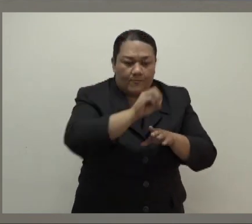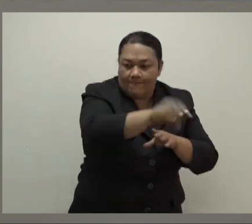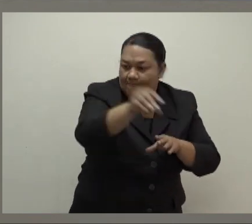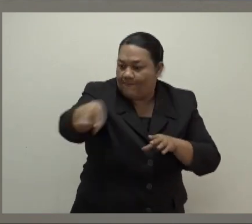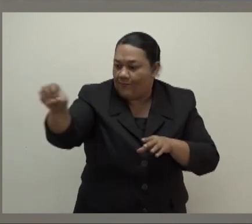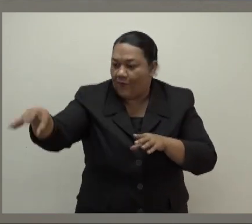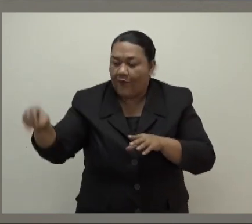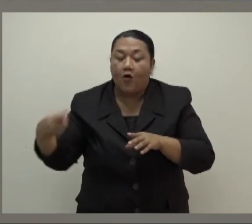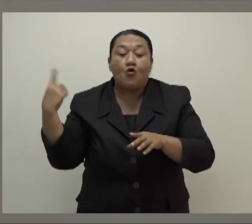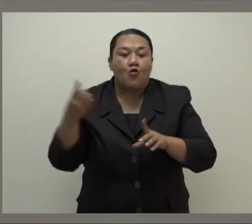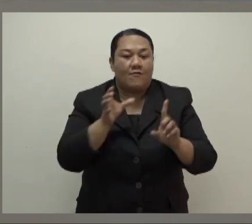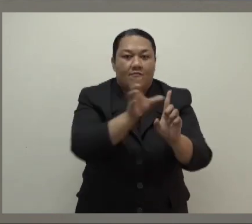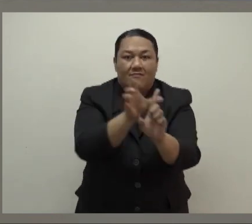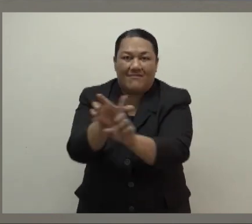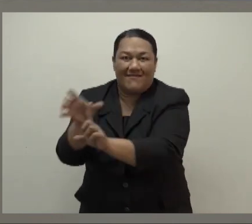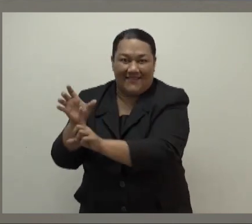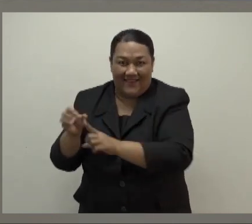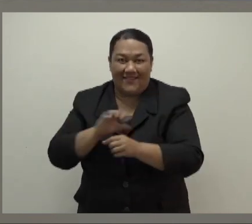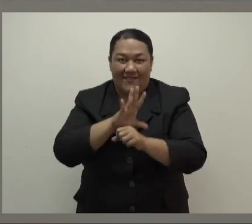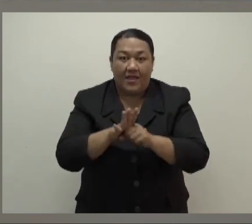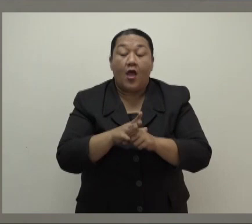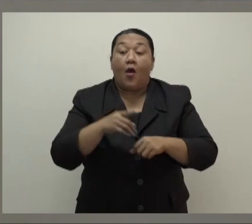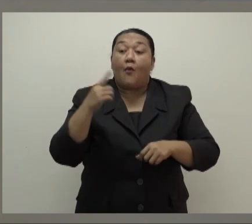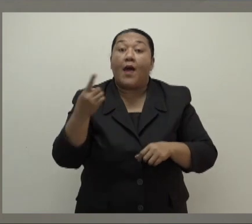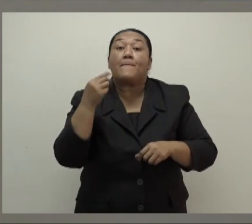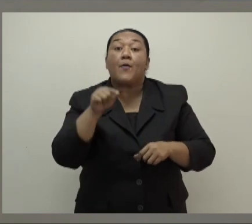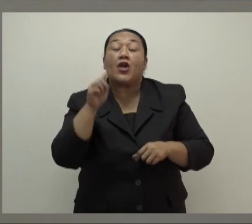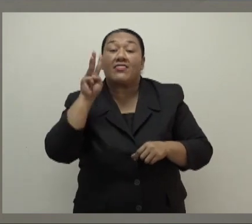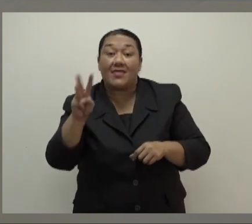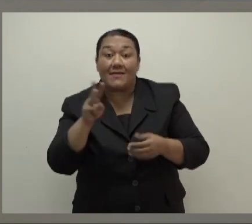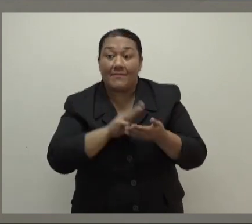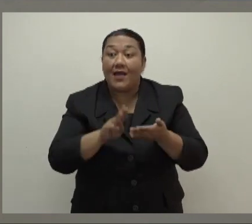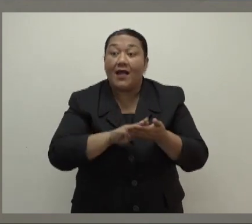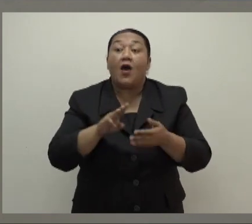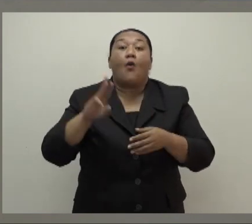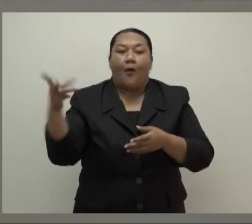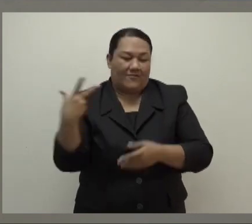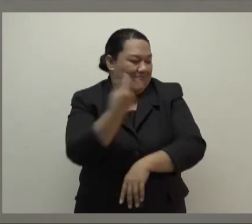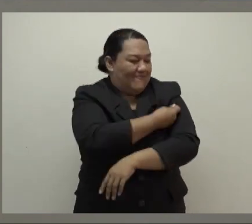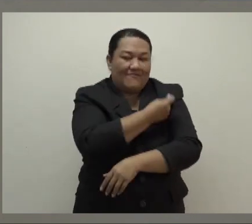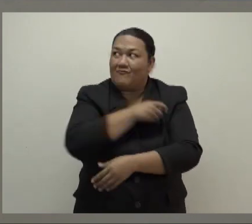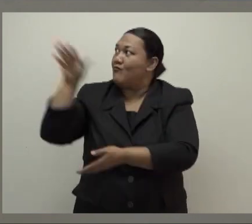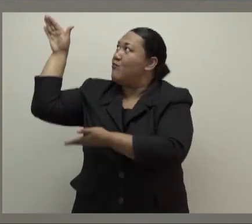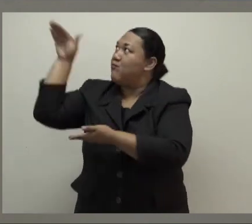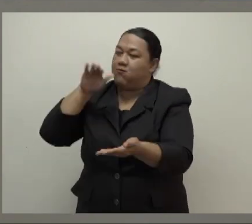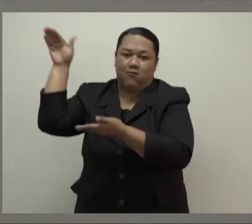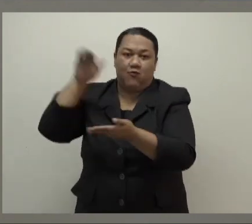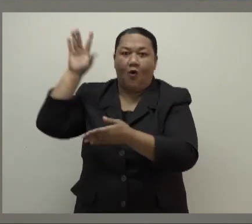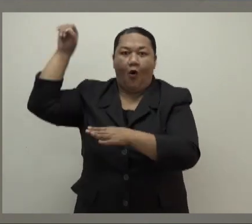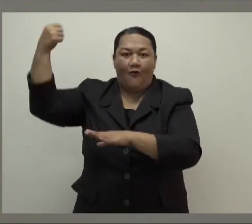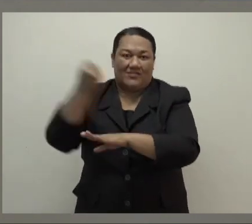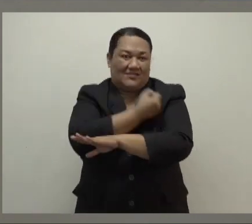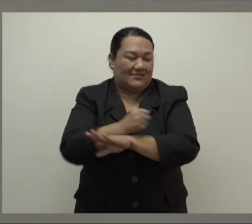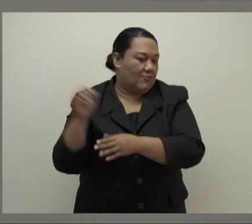1.3 million doses and counting of COVID-19 vaccines have been administered. Today,